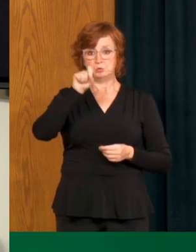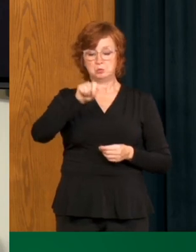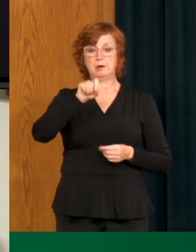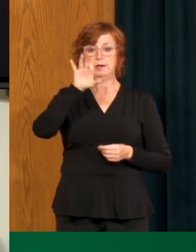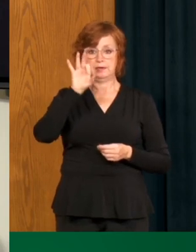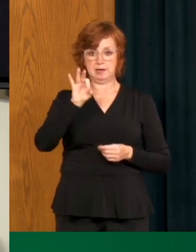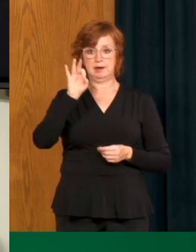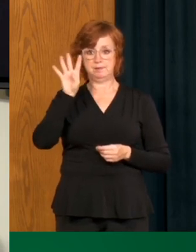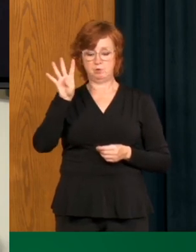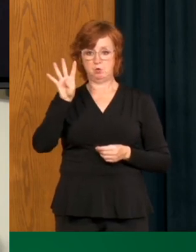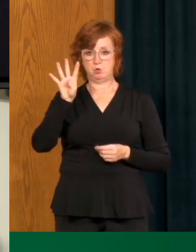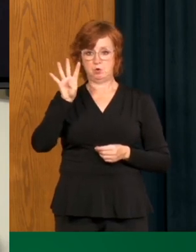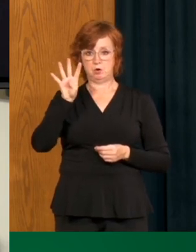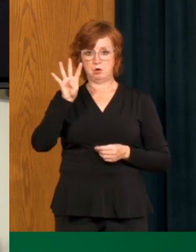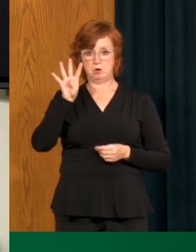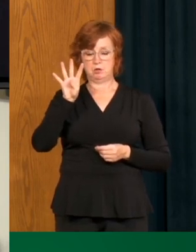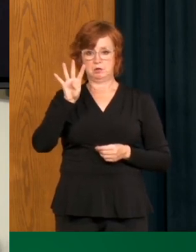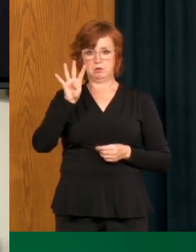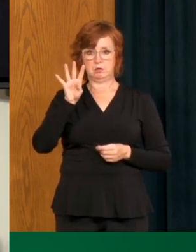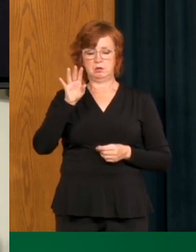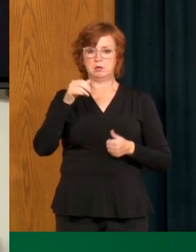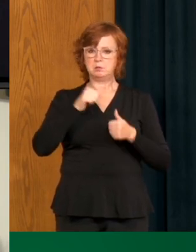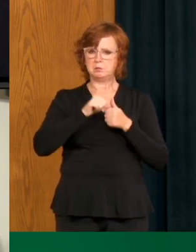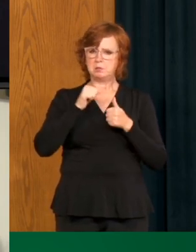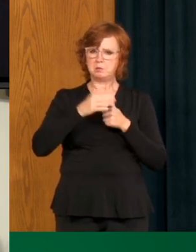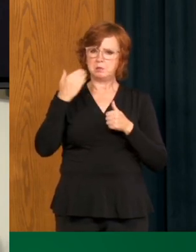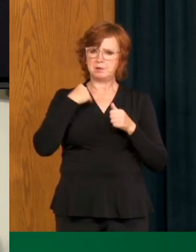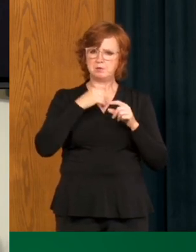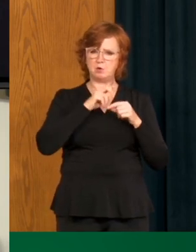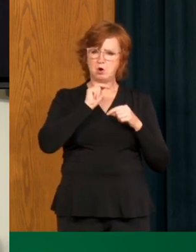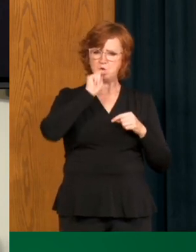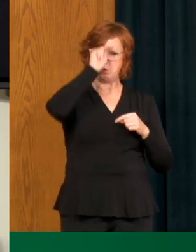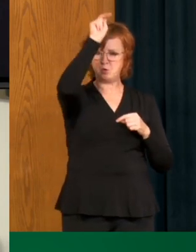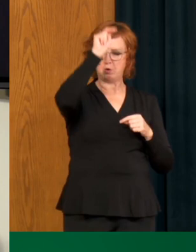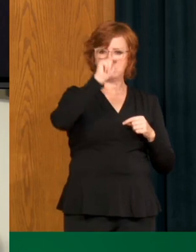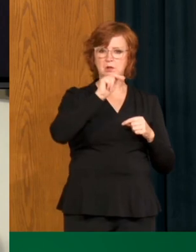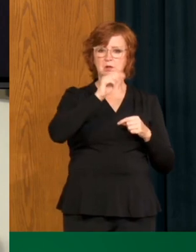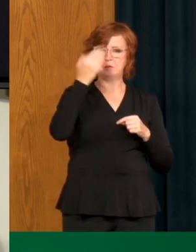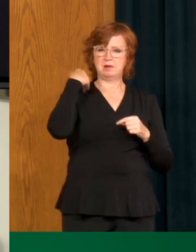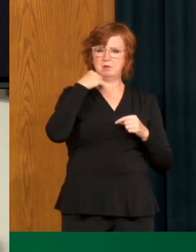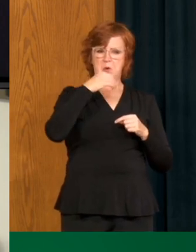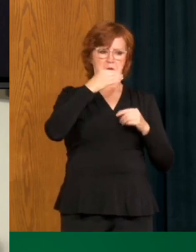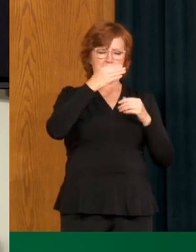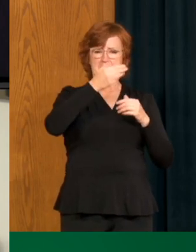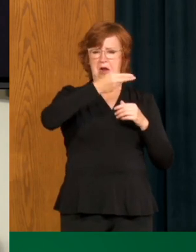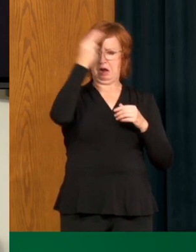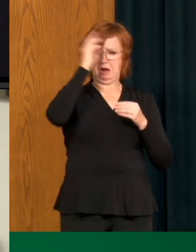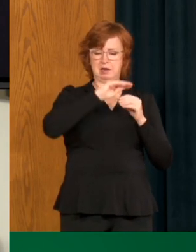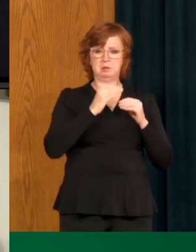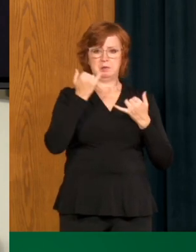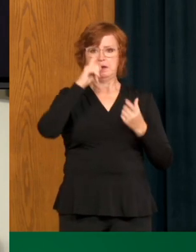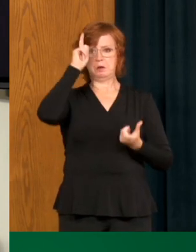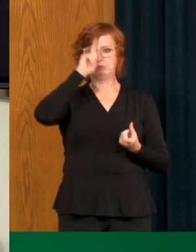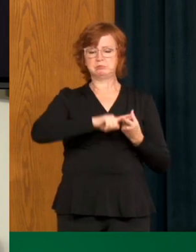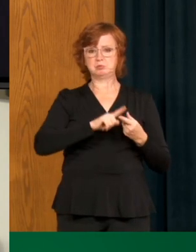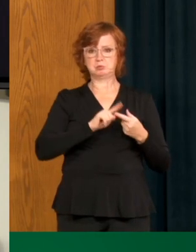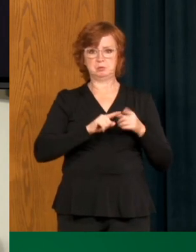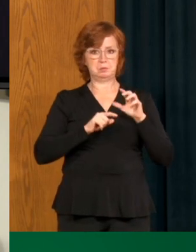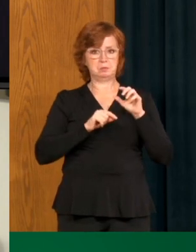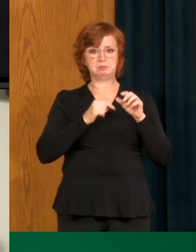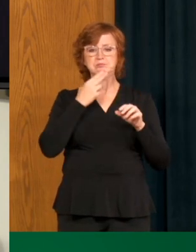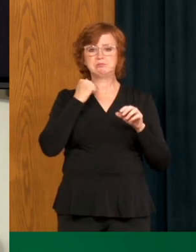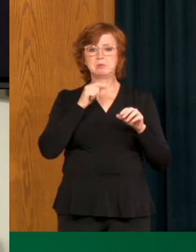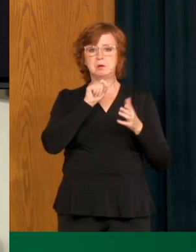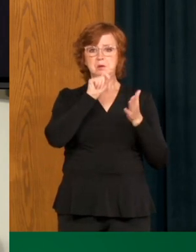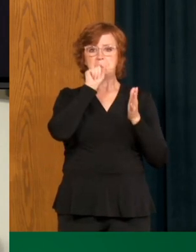and confidence from the far north, which also went very high, but they're now at 0.84. So the far north and north, um, the